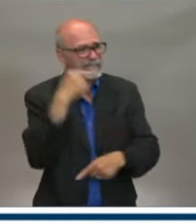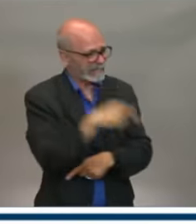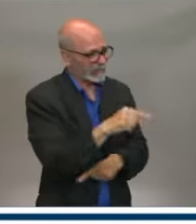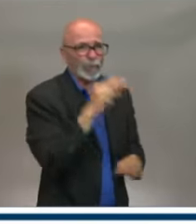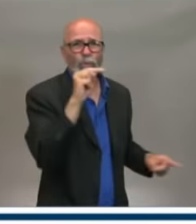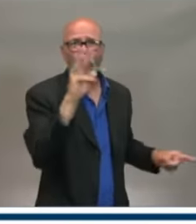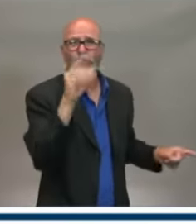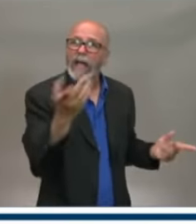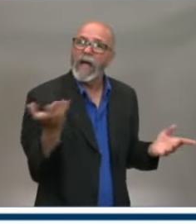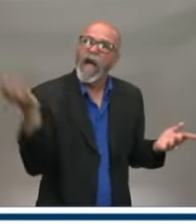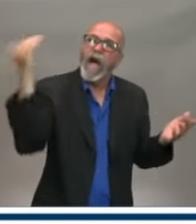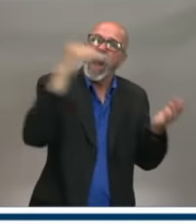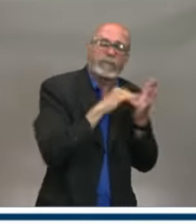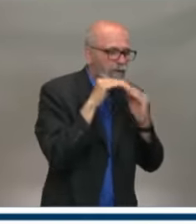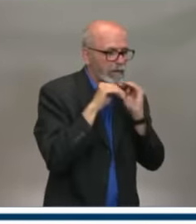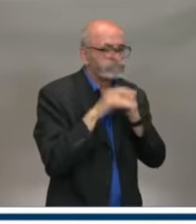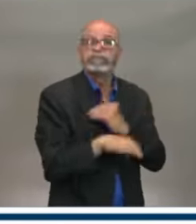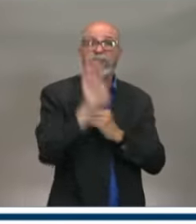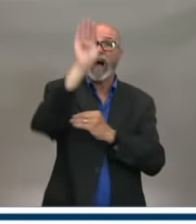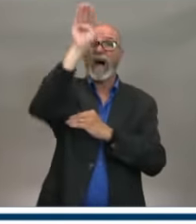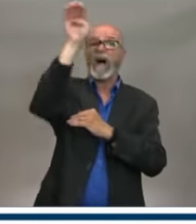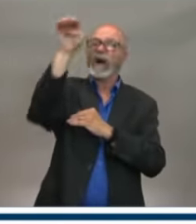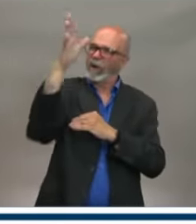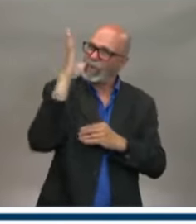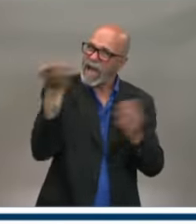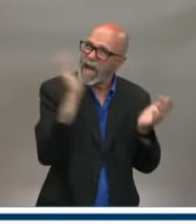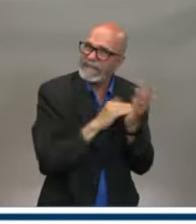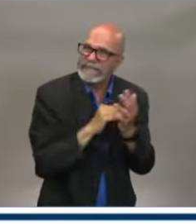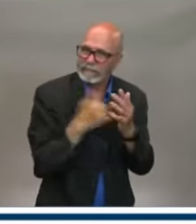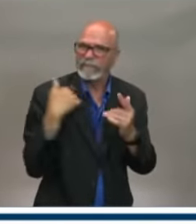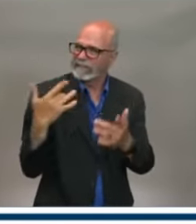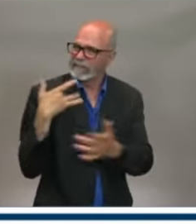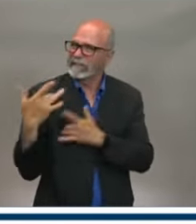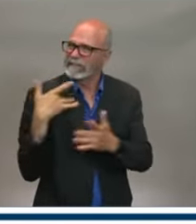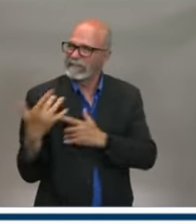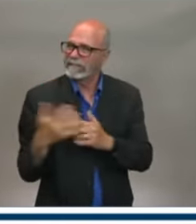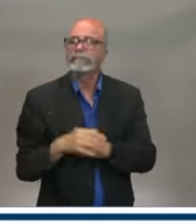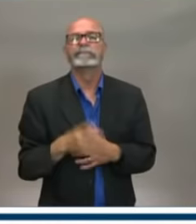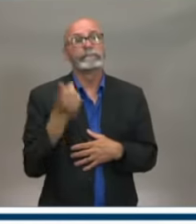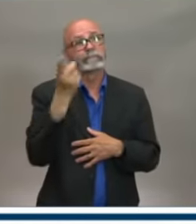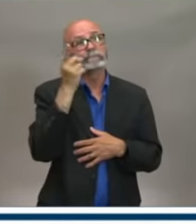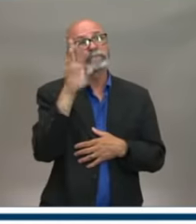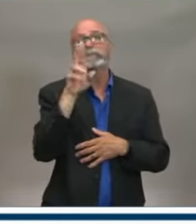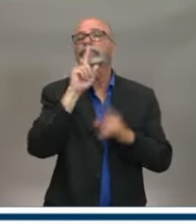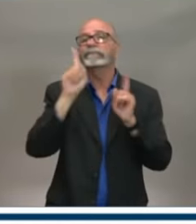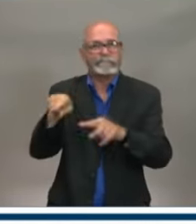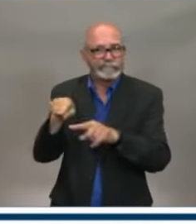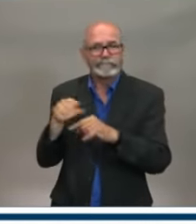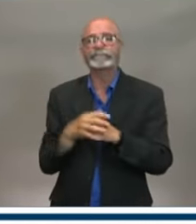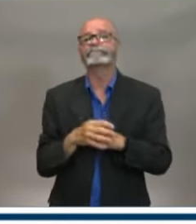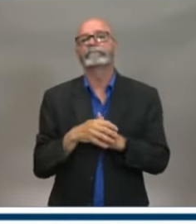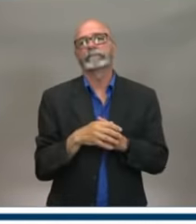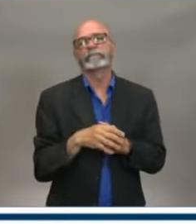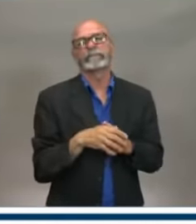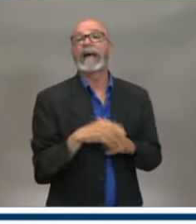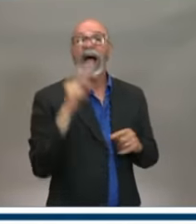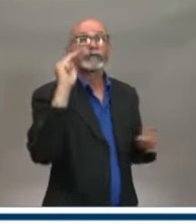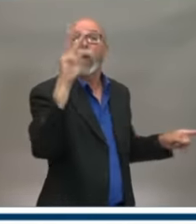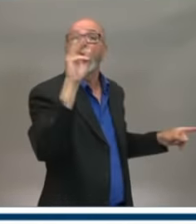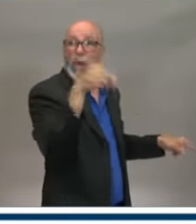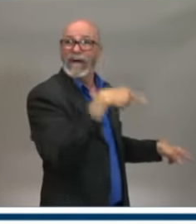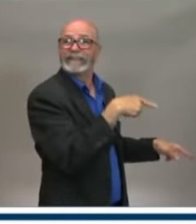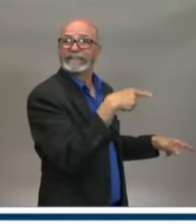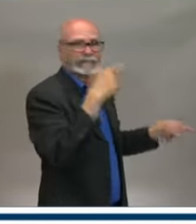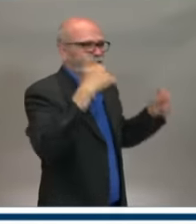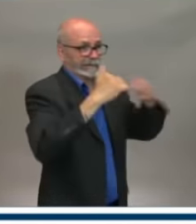So I know Northwood was well aware of they were separating people as much as they were able